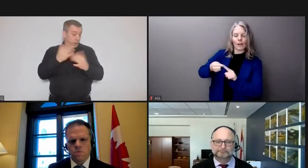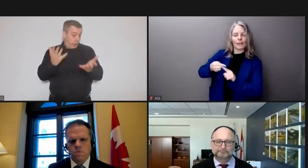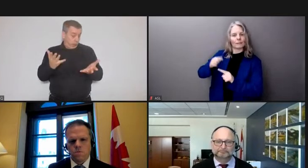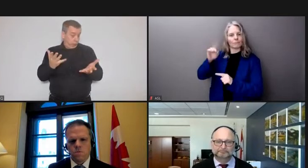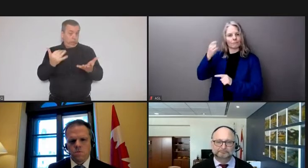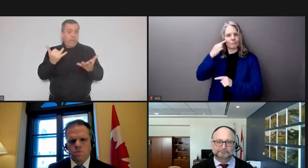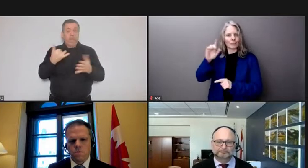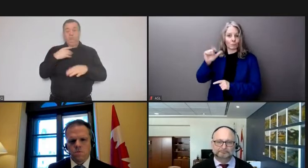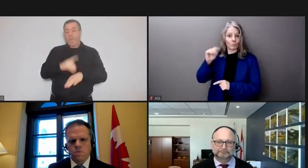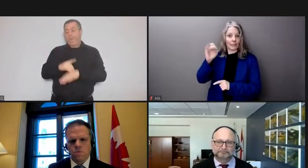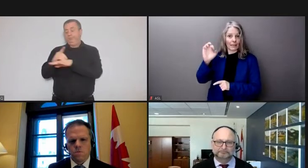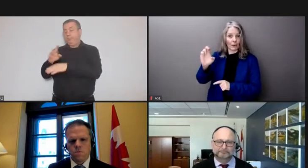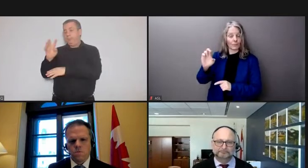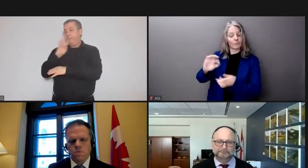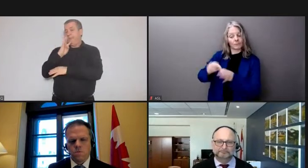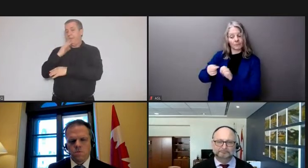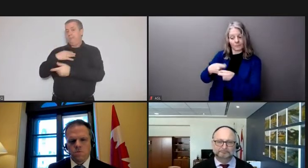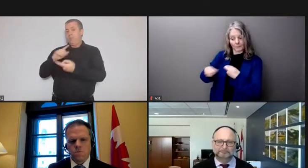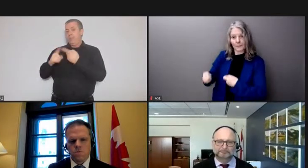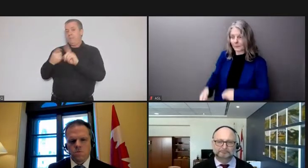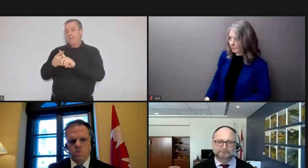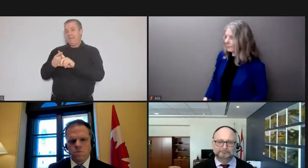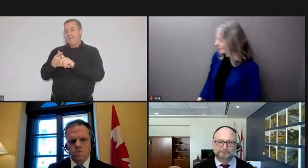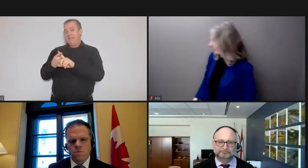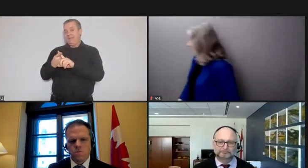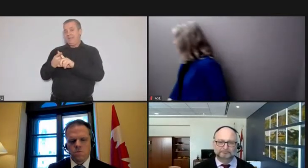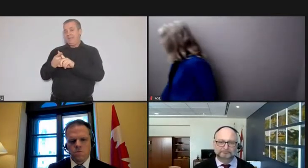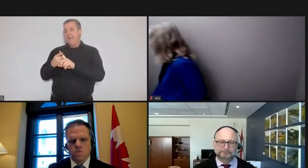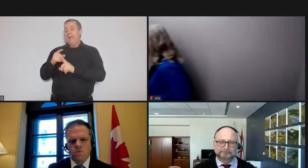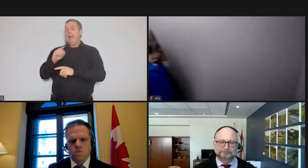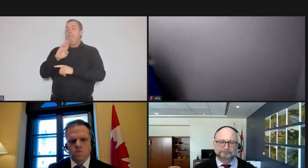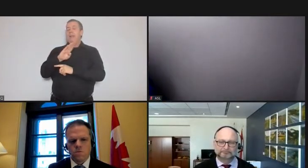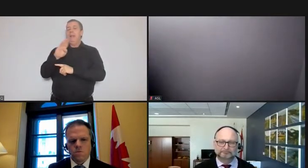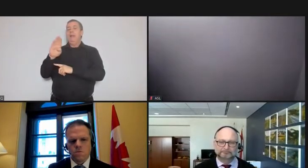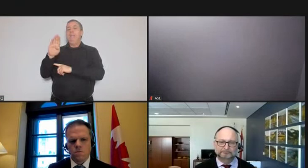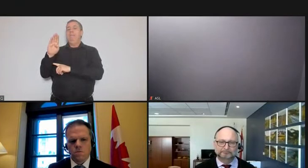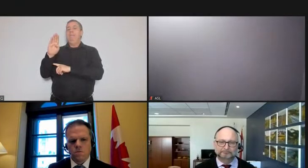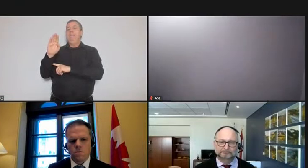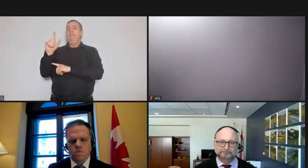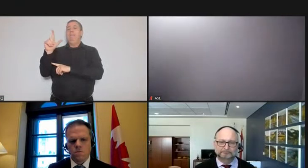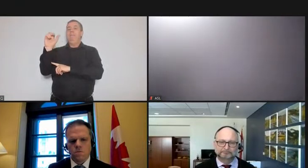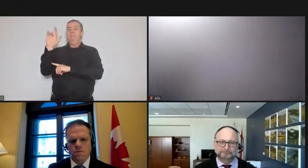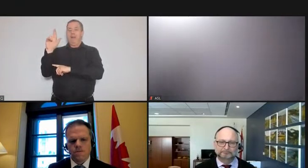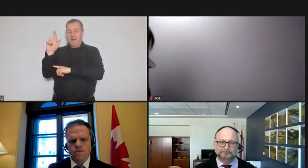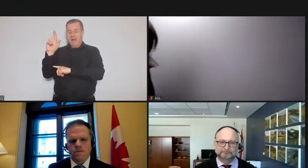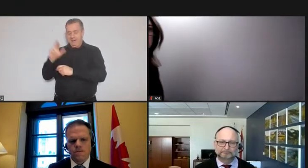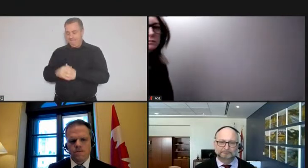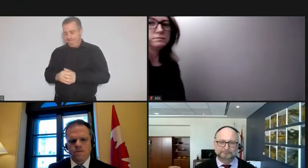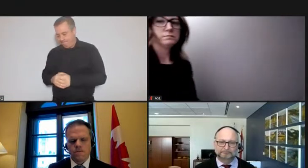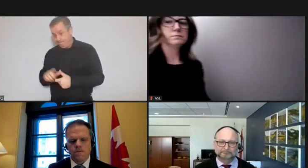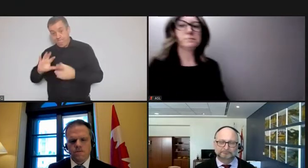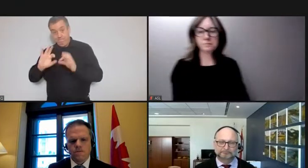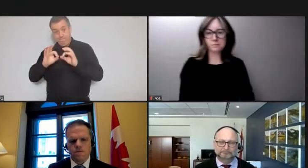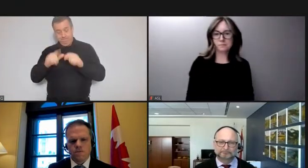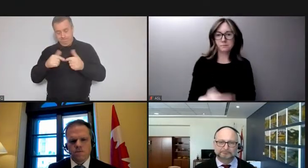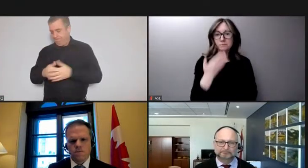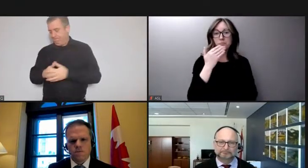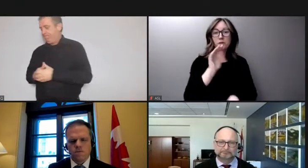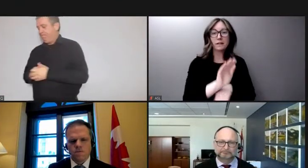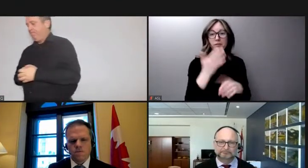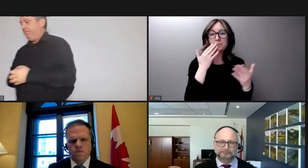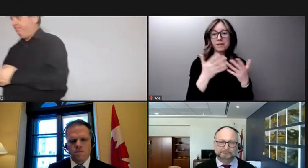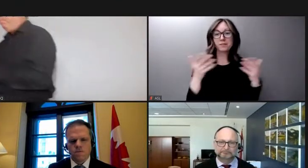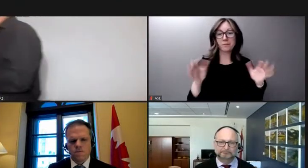blair bill thank you very much marco bon après midi to the moment i'd like to thank everybody for joining us